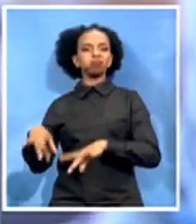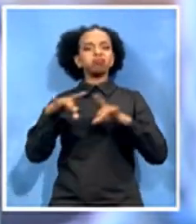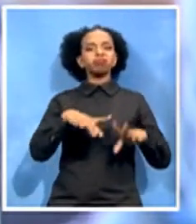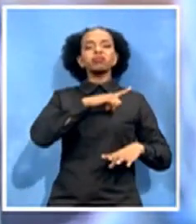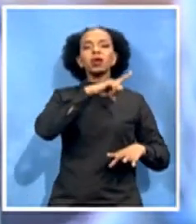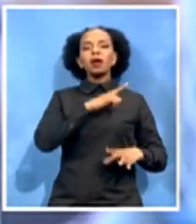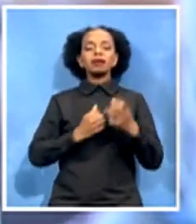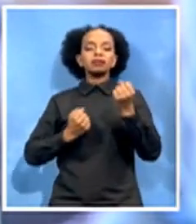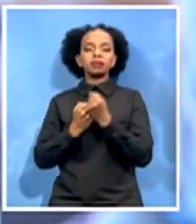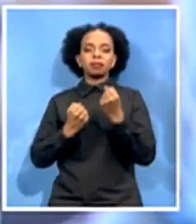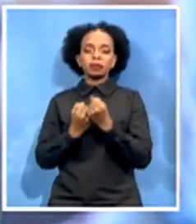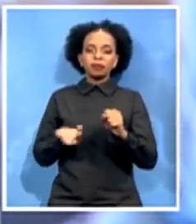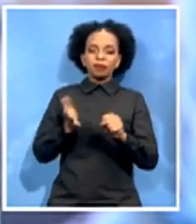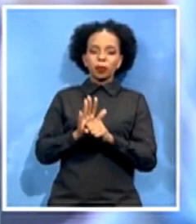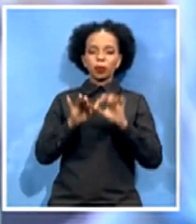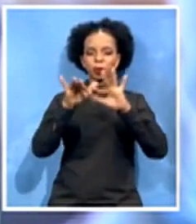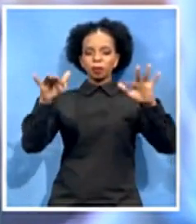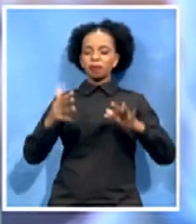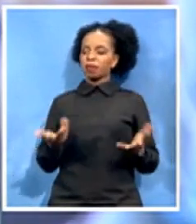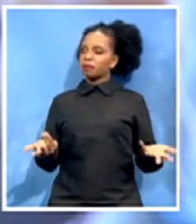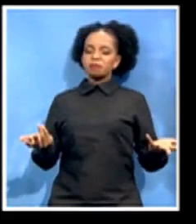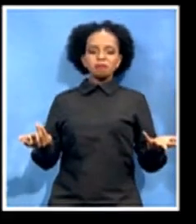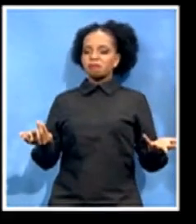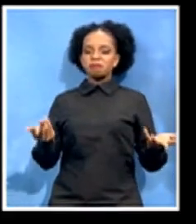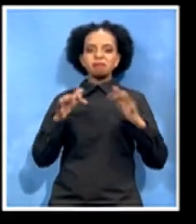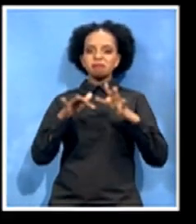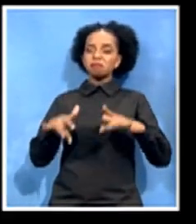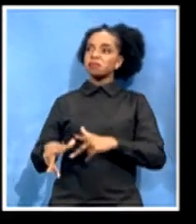in those days the balance of forces was against him.